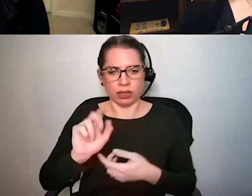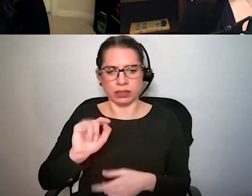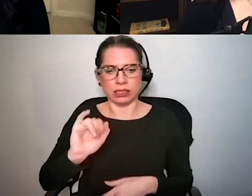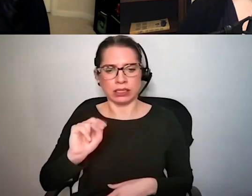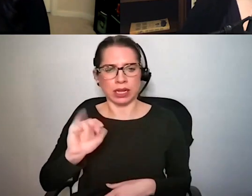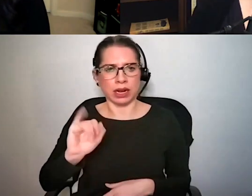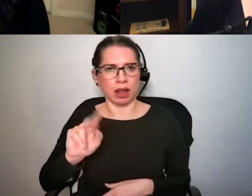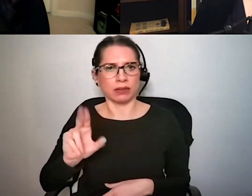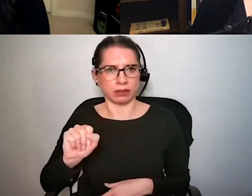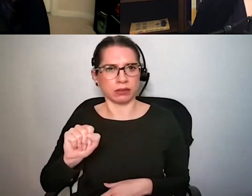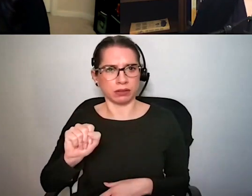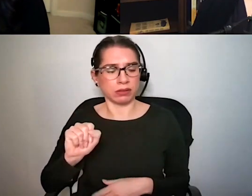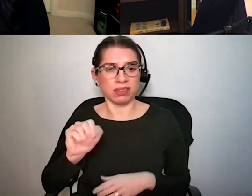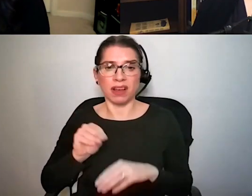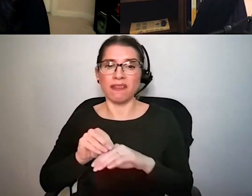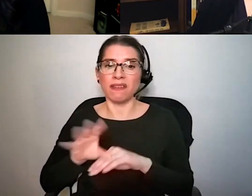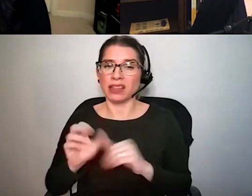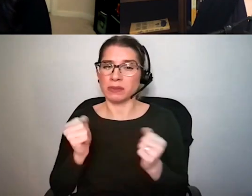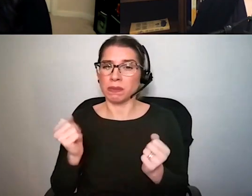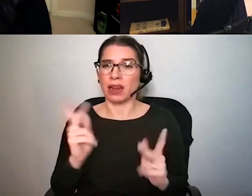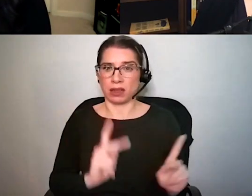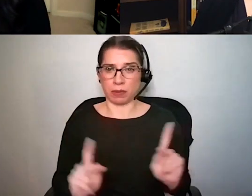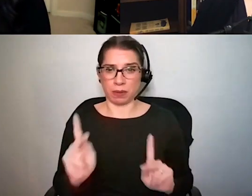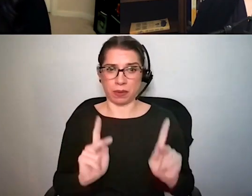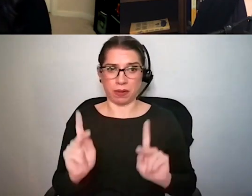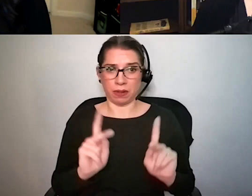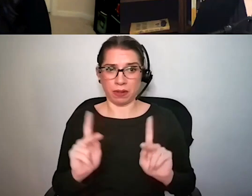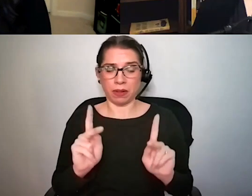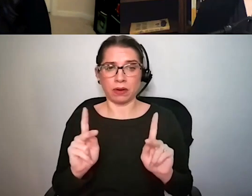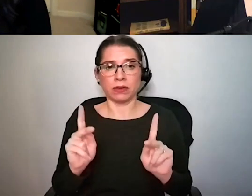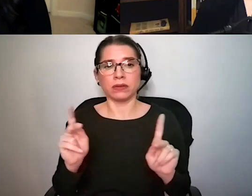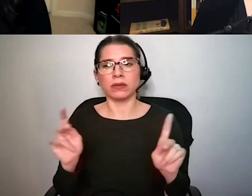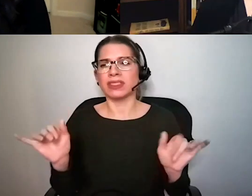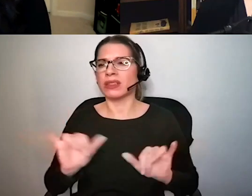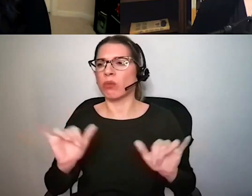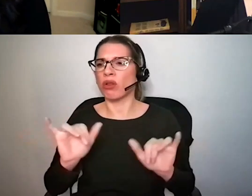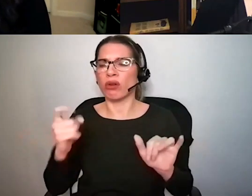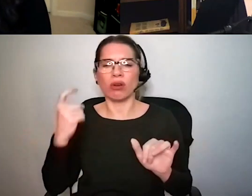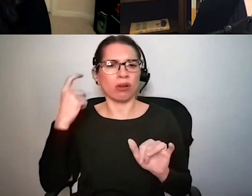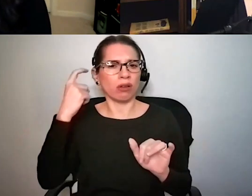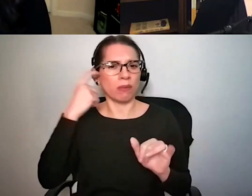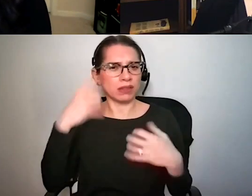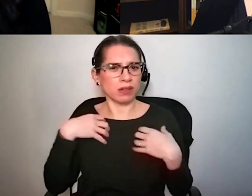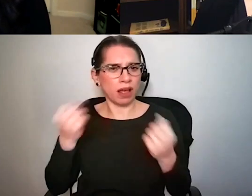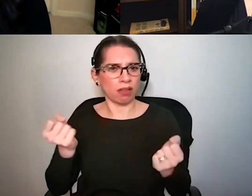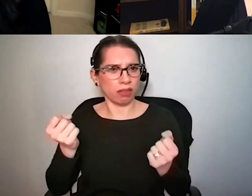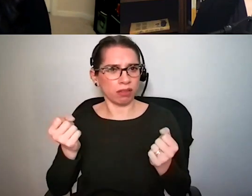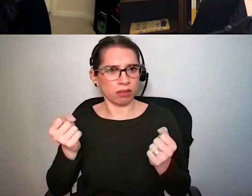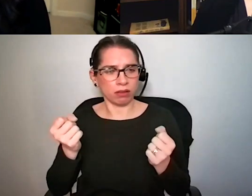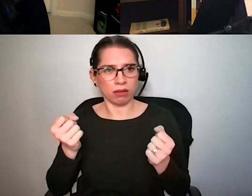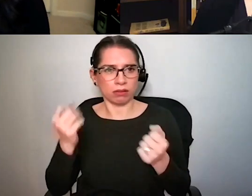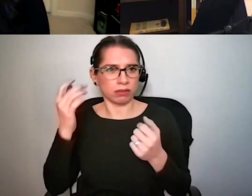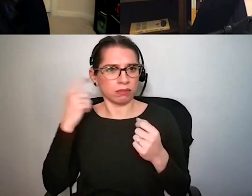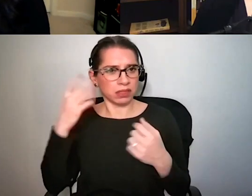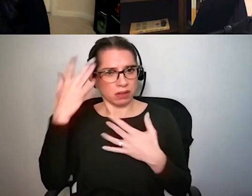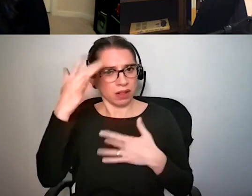it affects a lot of people and it's one of it's similar to kind of mental illness it's one of those hidden diseases where people have